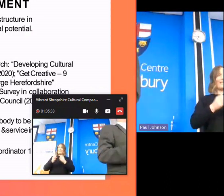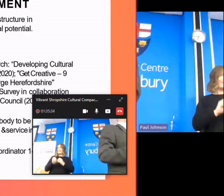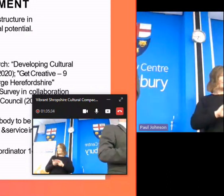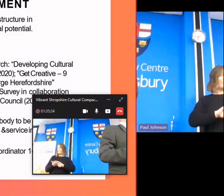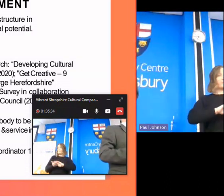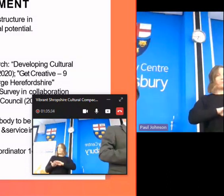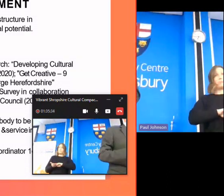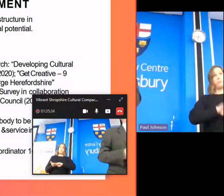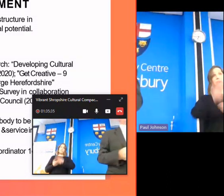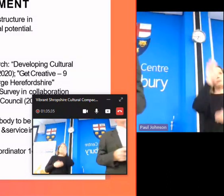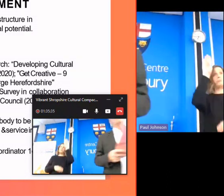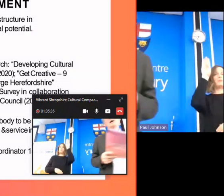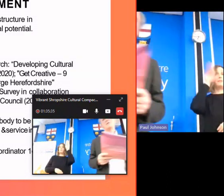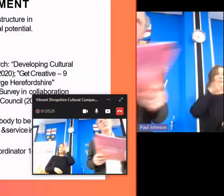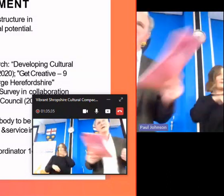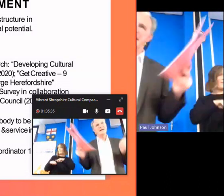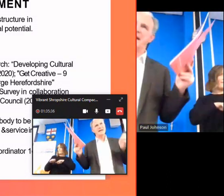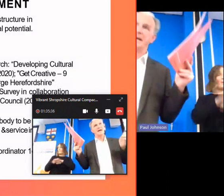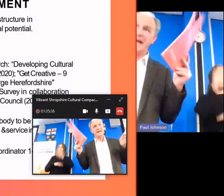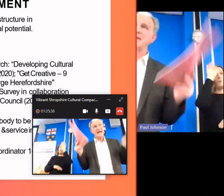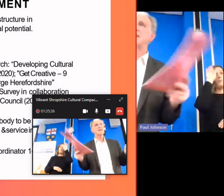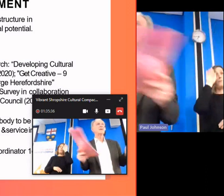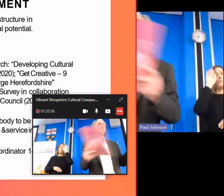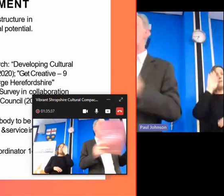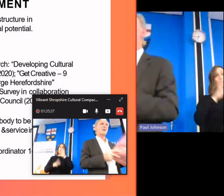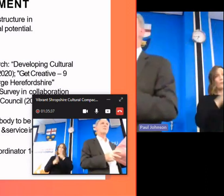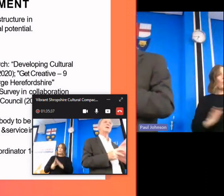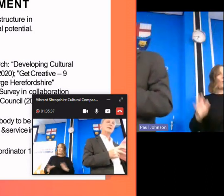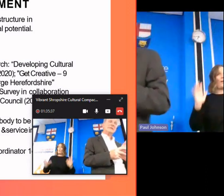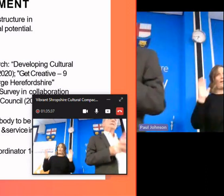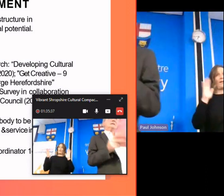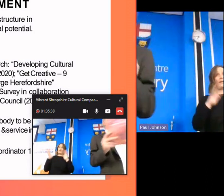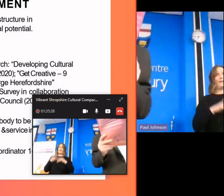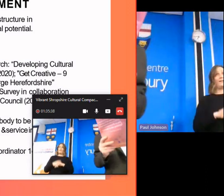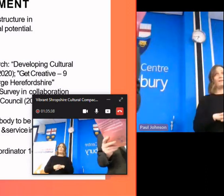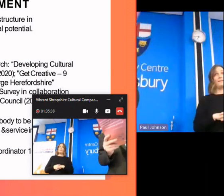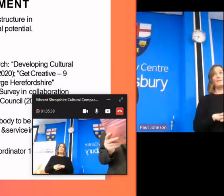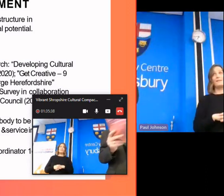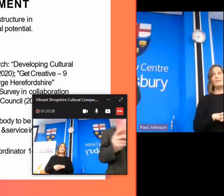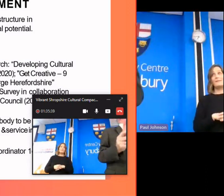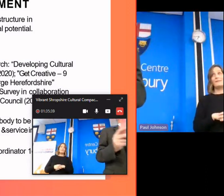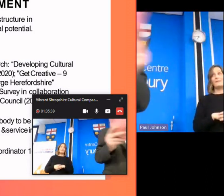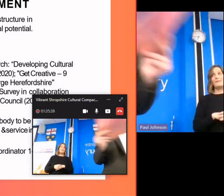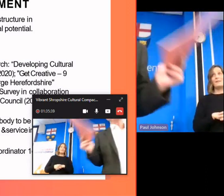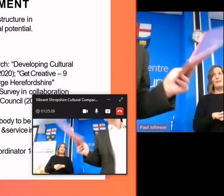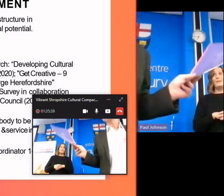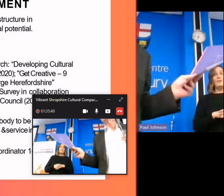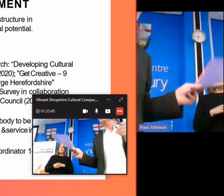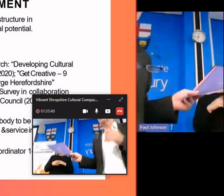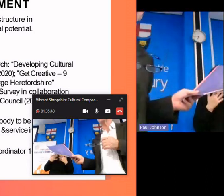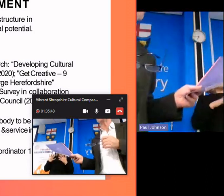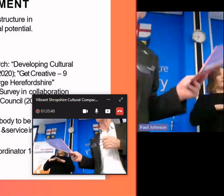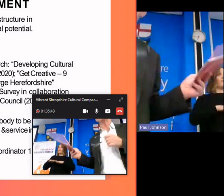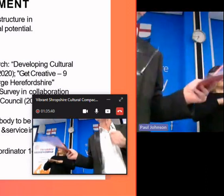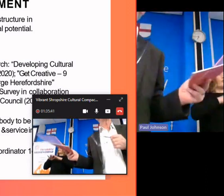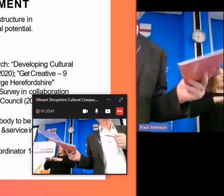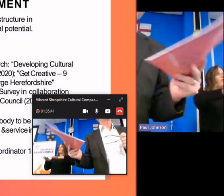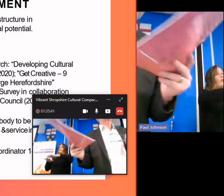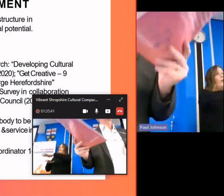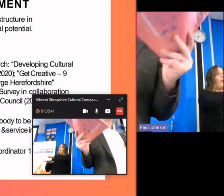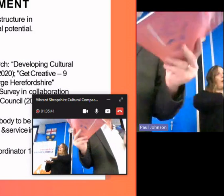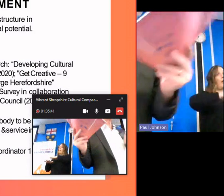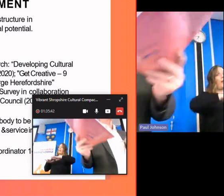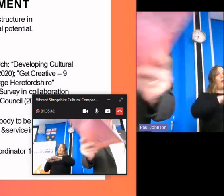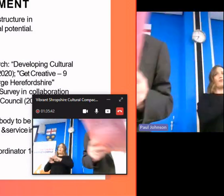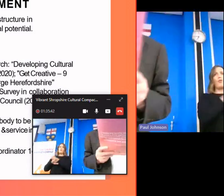and is growing um again in rather um rural um non